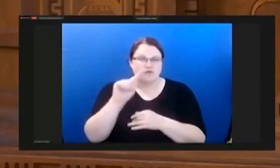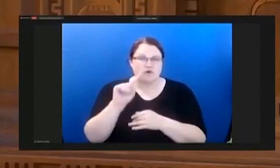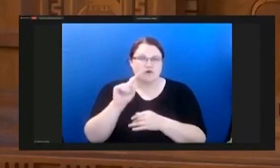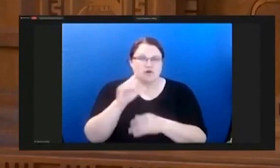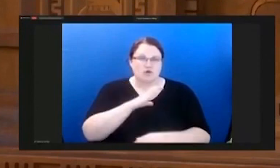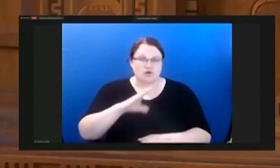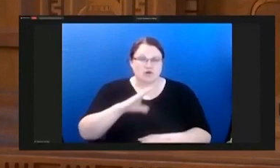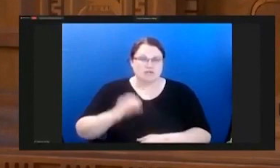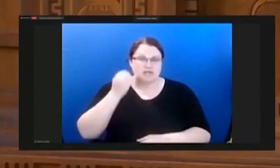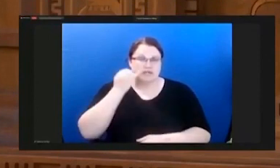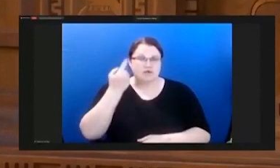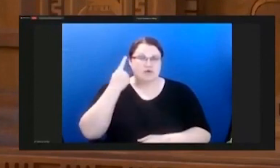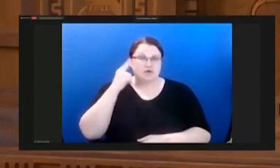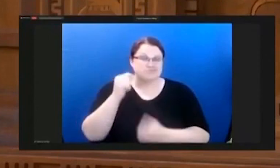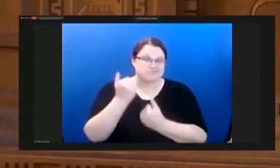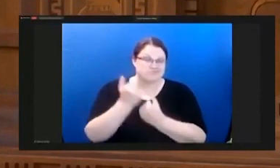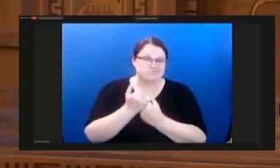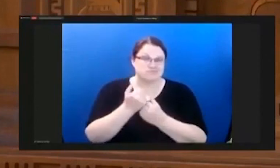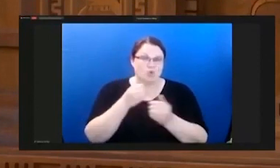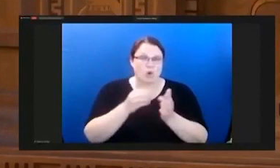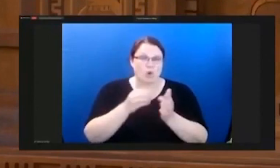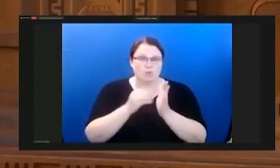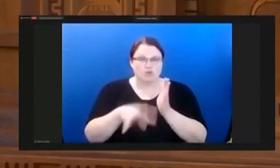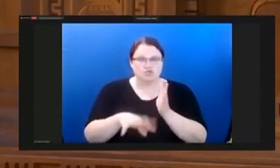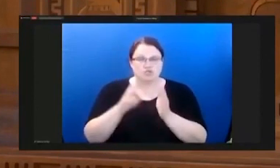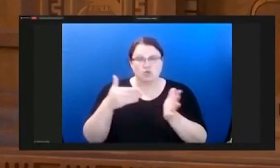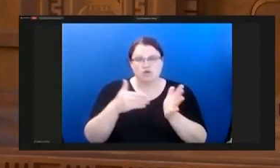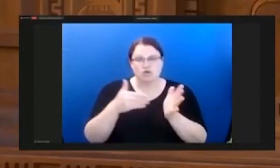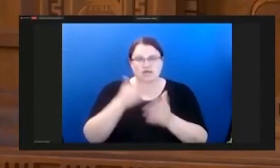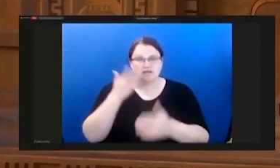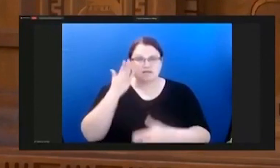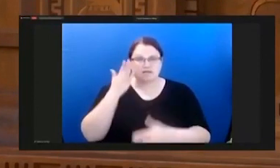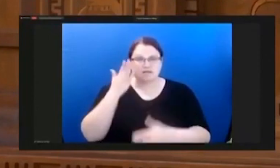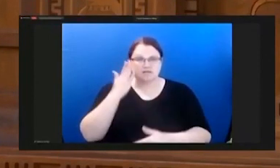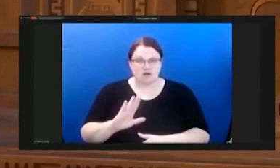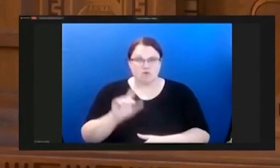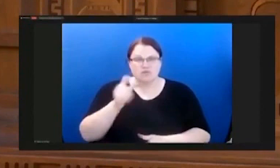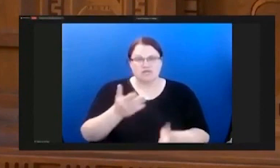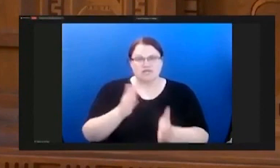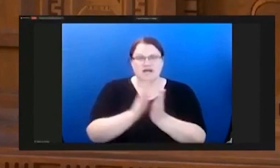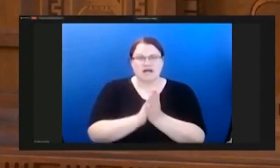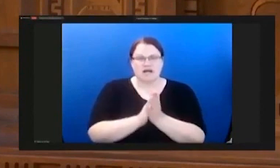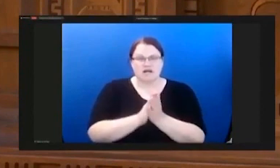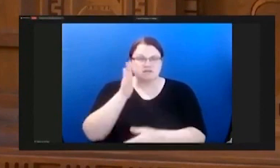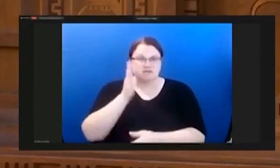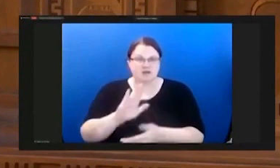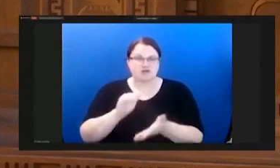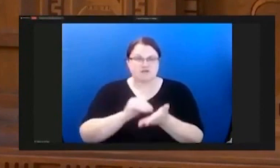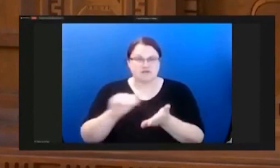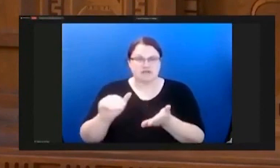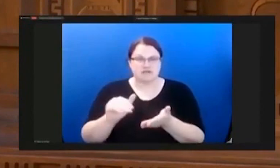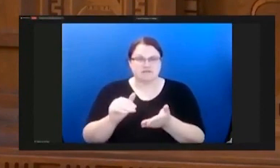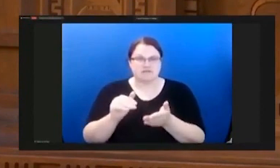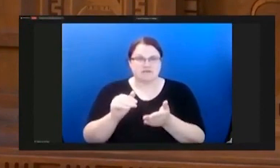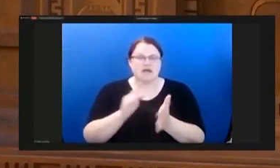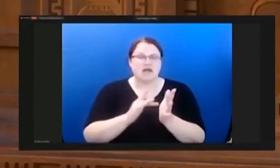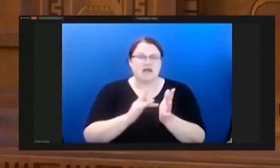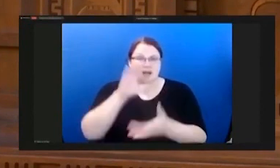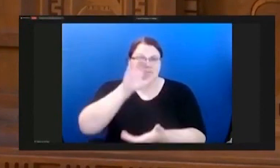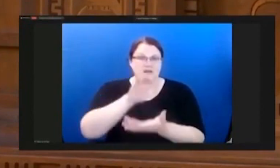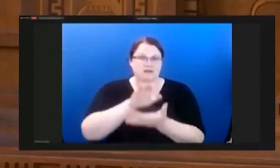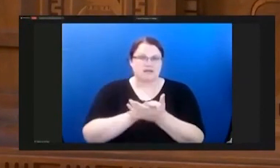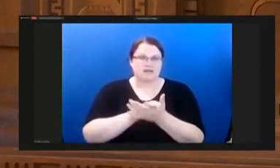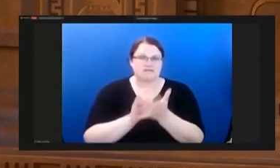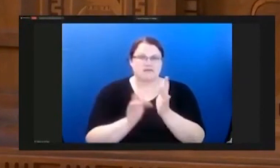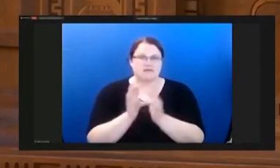God. So the call is to repent and believe in the gospel. And there's forgiveness and righteousness found in